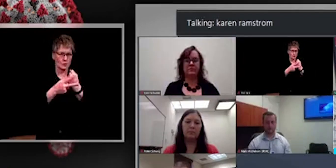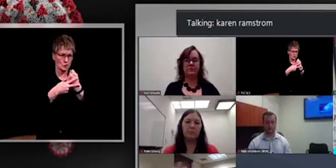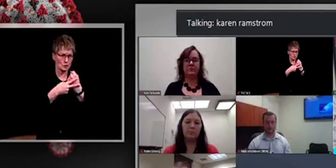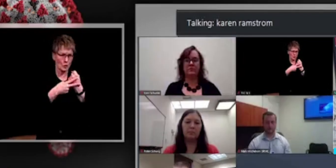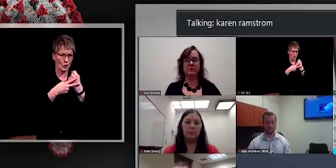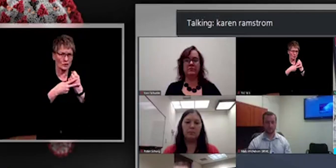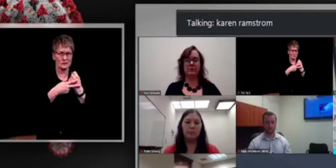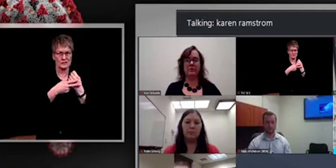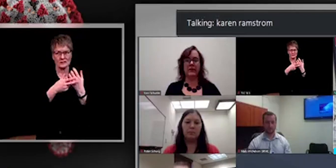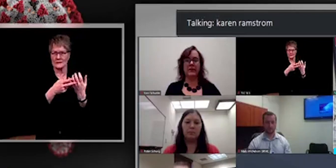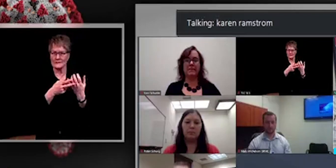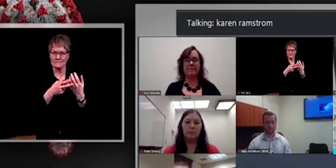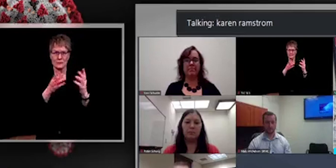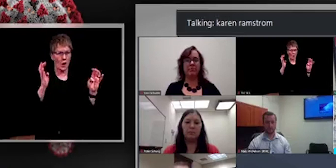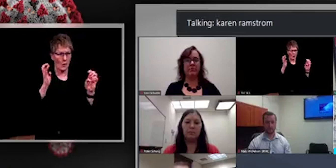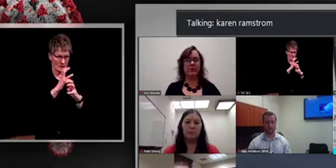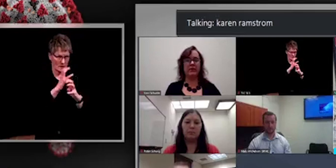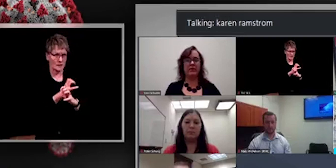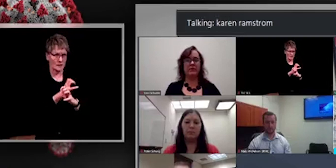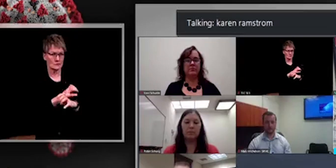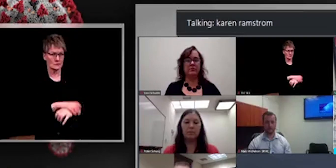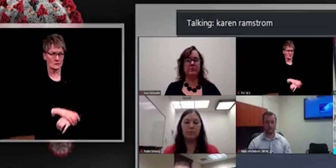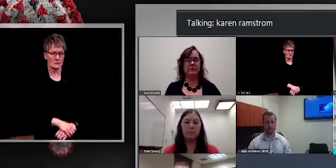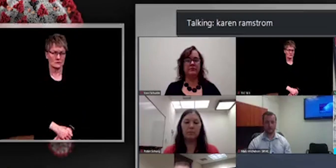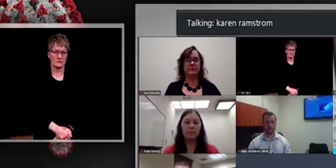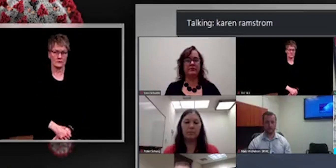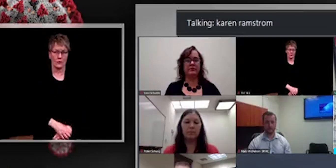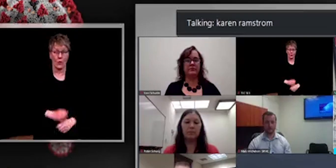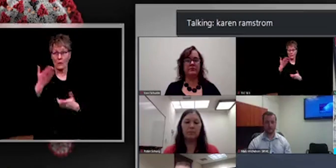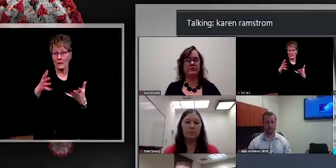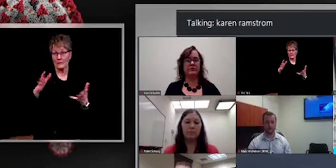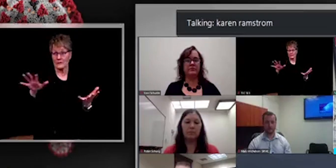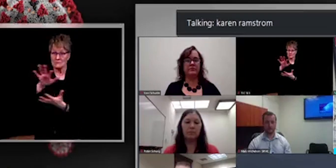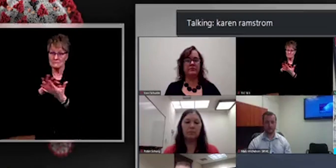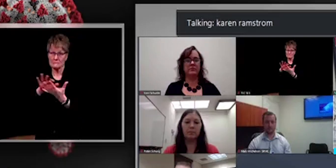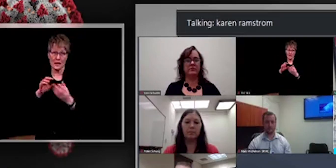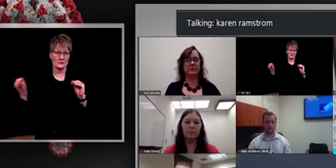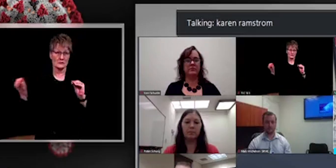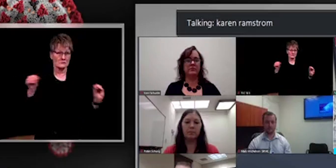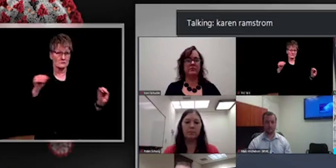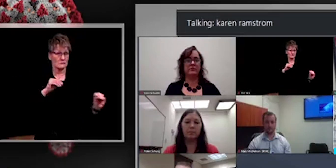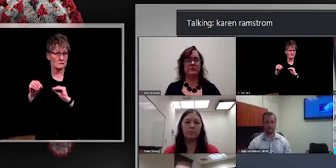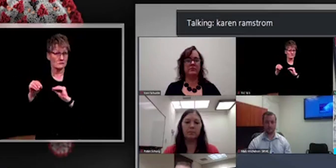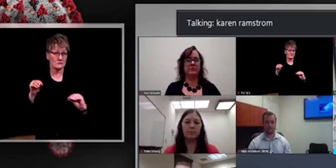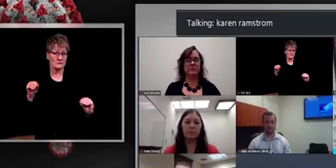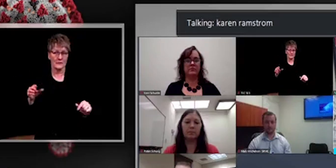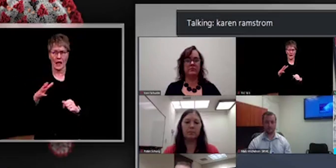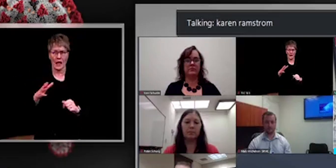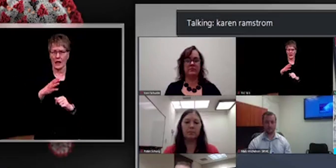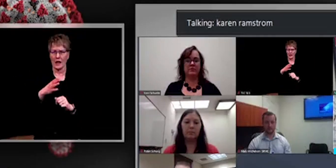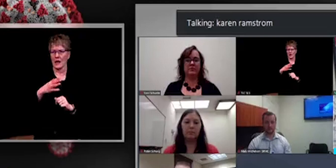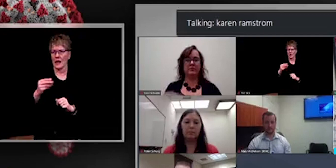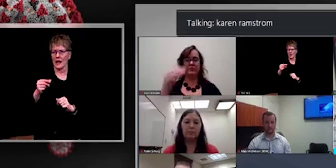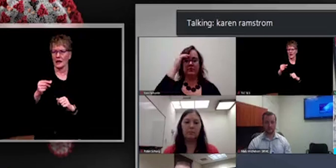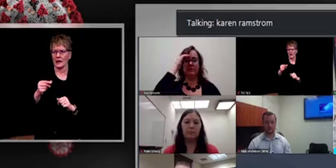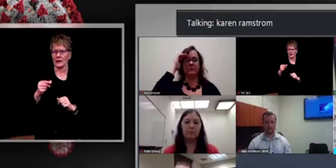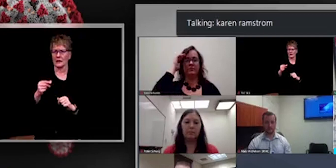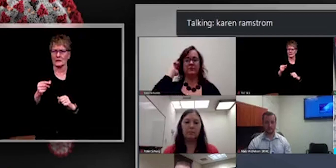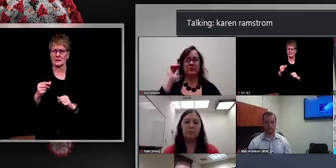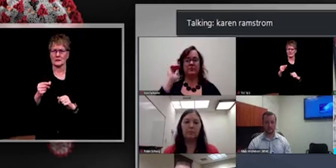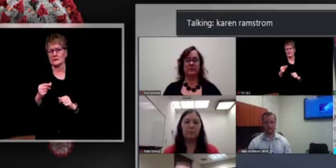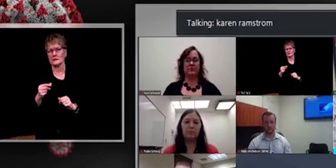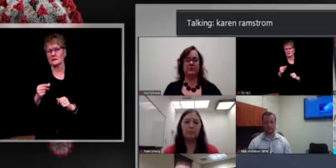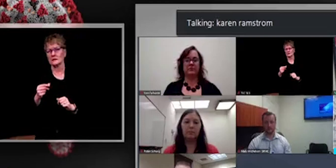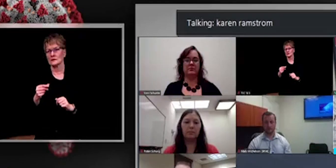maybe it will be a mix. I think there's the, you know, and, and what are the, what are the logistical, um, implications for a facility having more than one kind of vaccine?